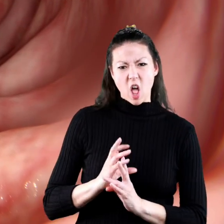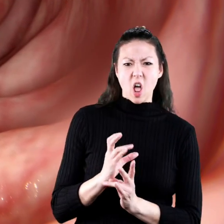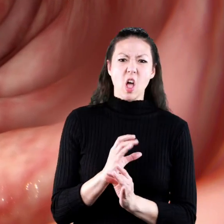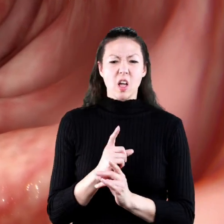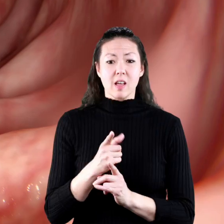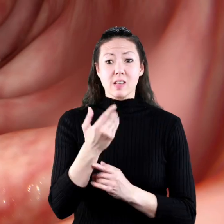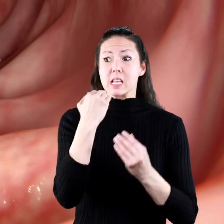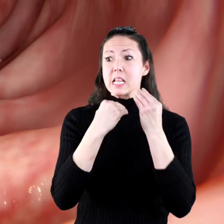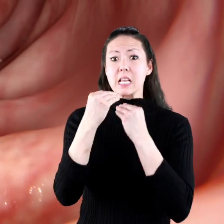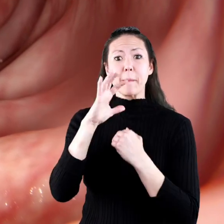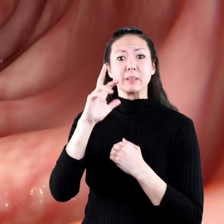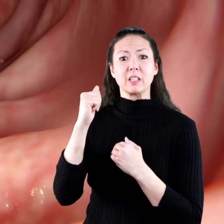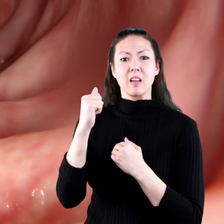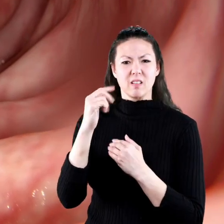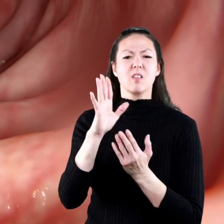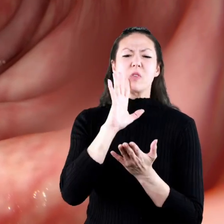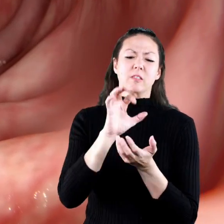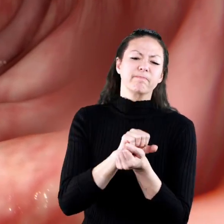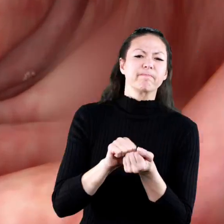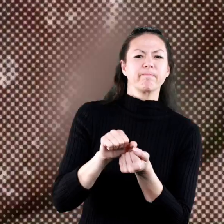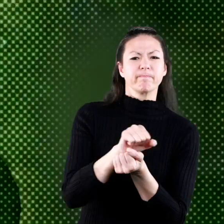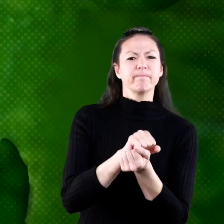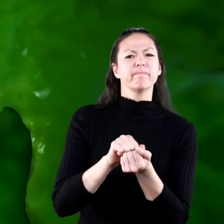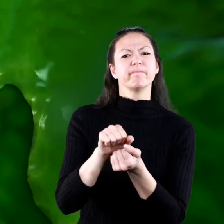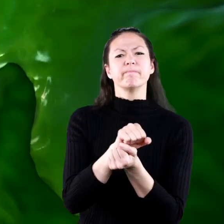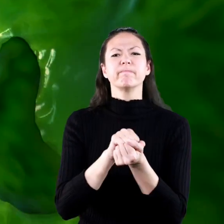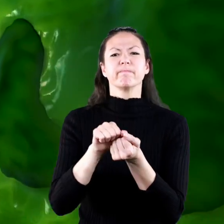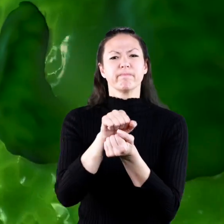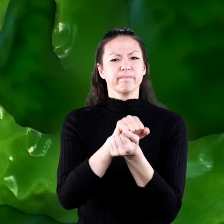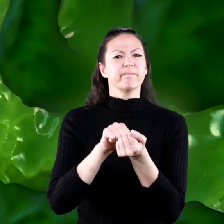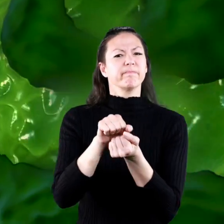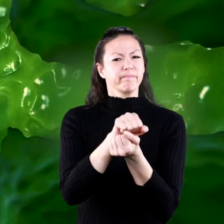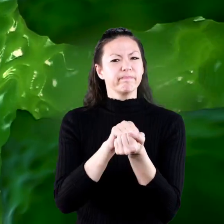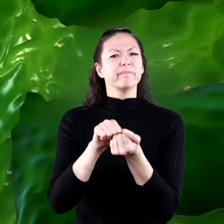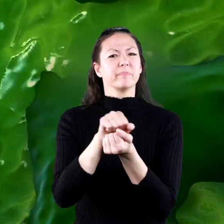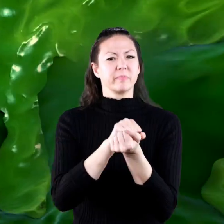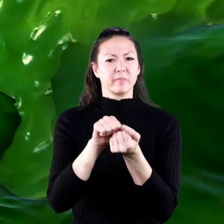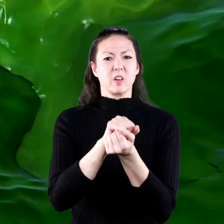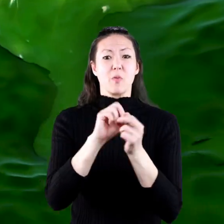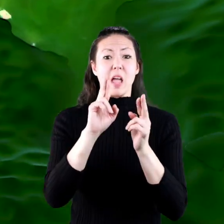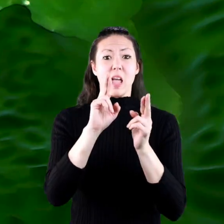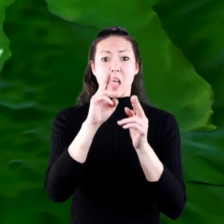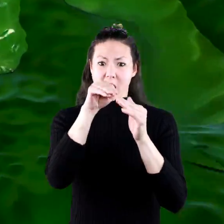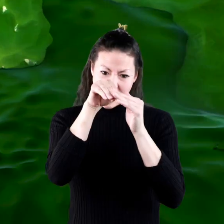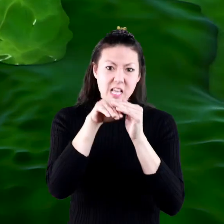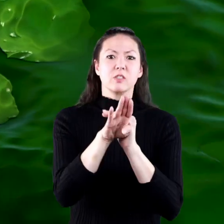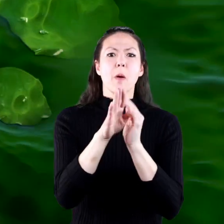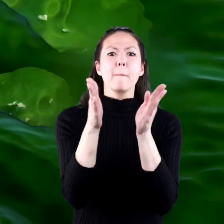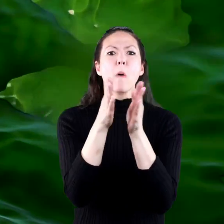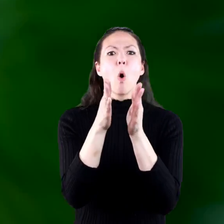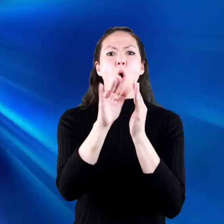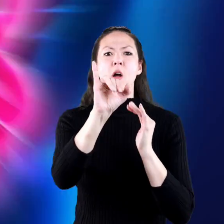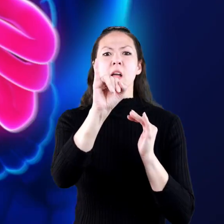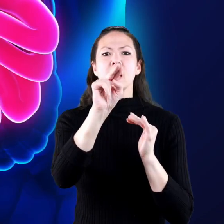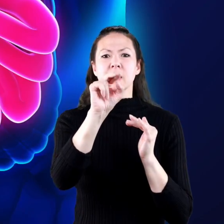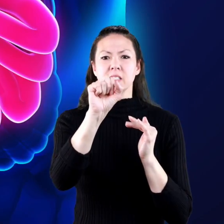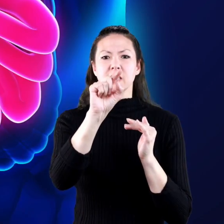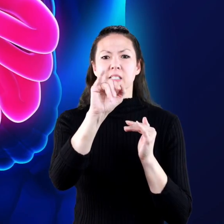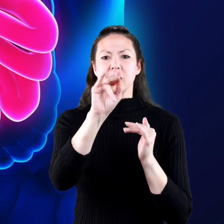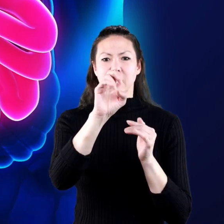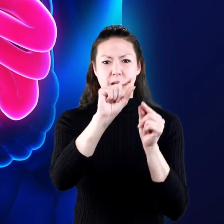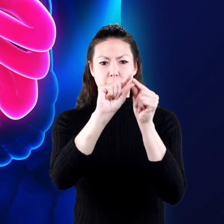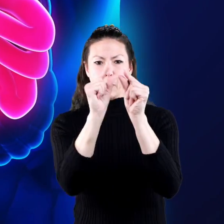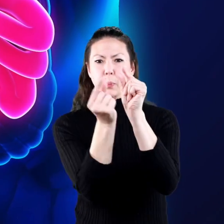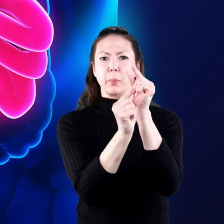And in a couple of hours, your slice of pizza is a mass of partly digested fluid and is now ready to enter the small